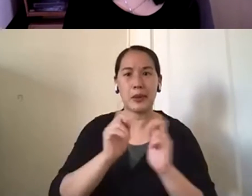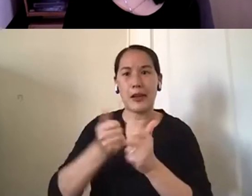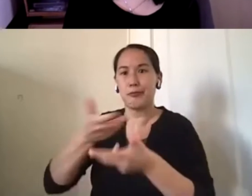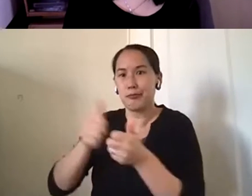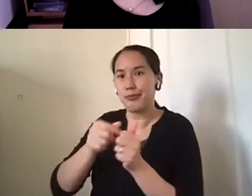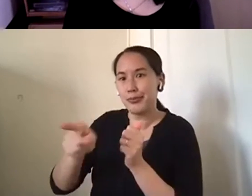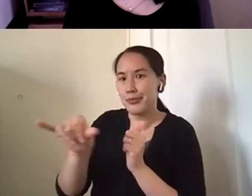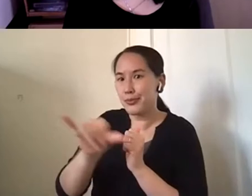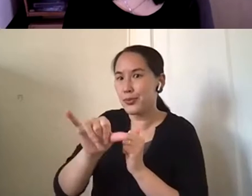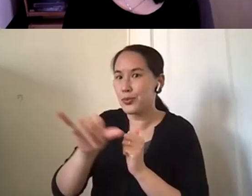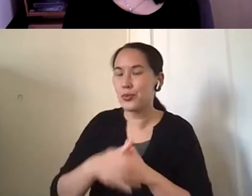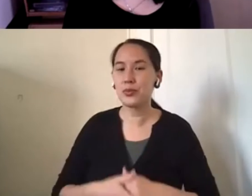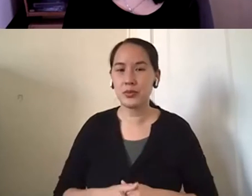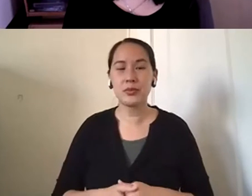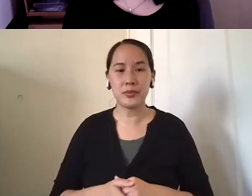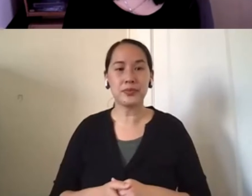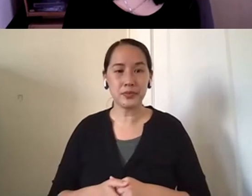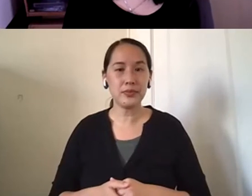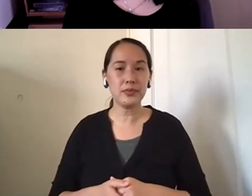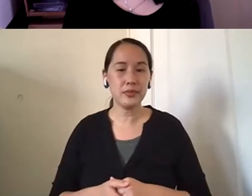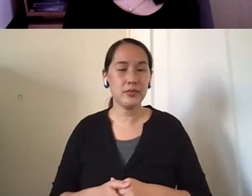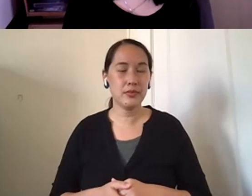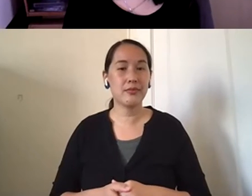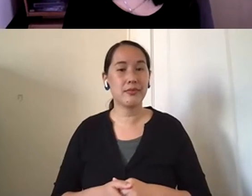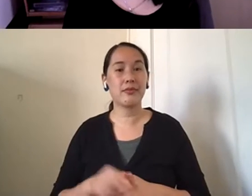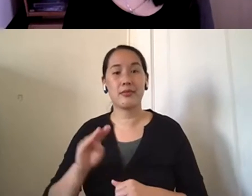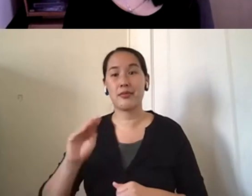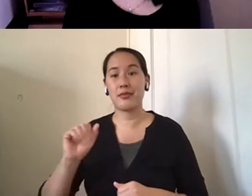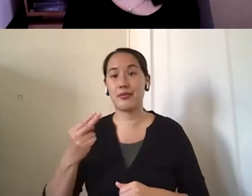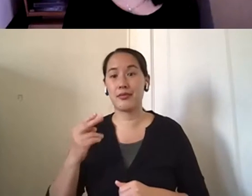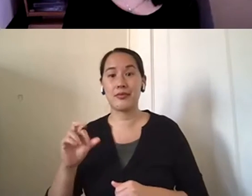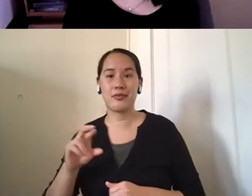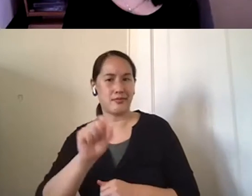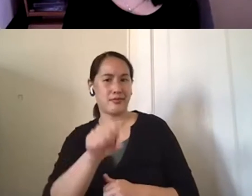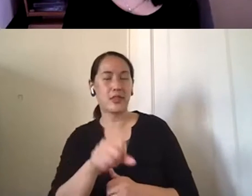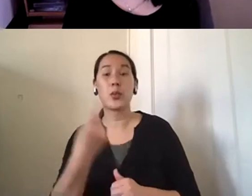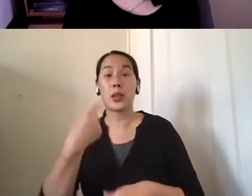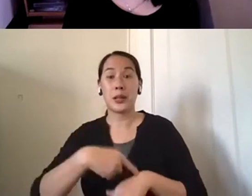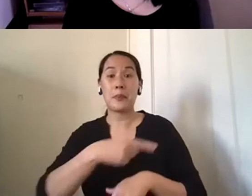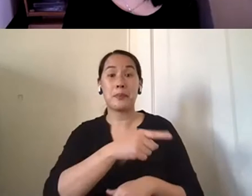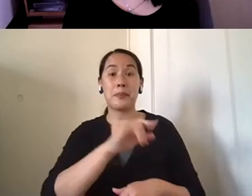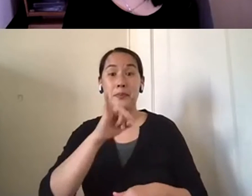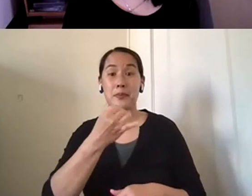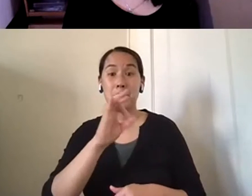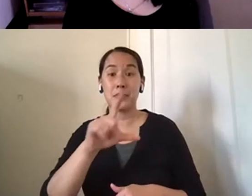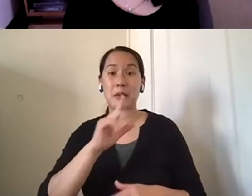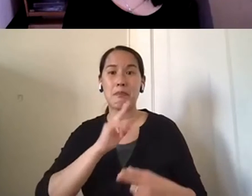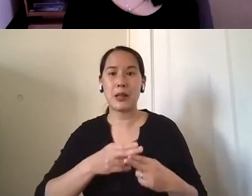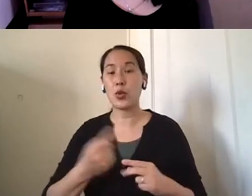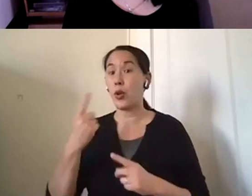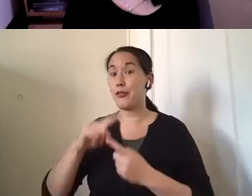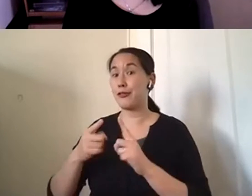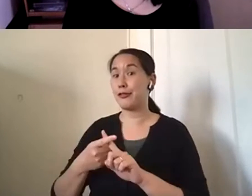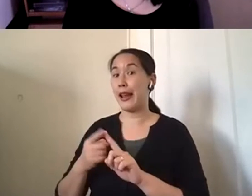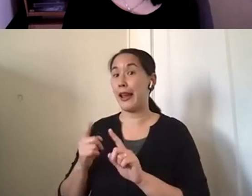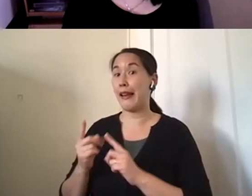to interact with someone with dementia. Right. And one time, um, she did mention that there was a friend who came over